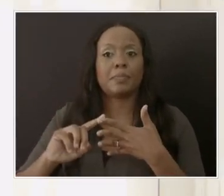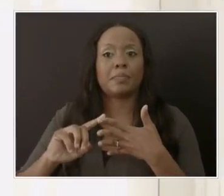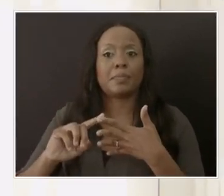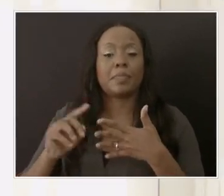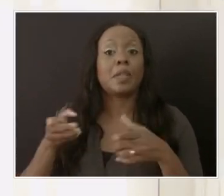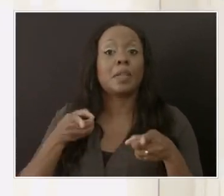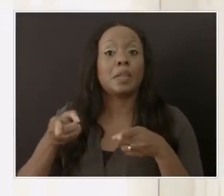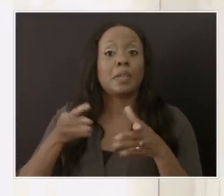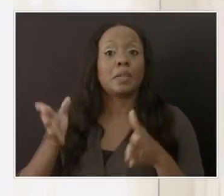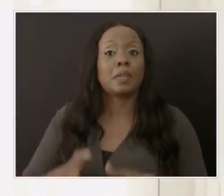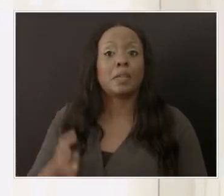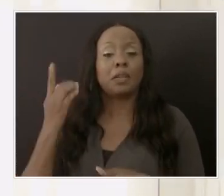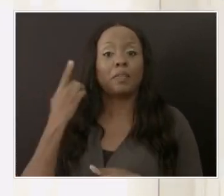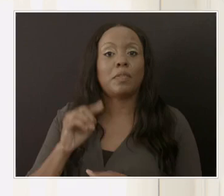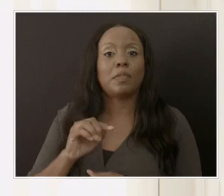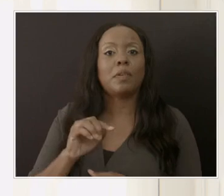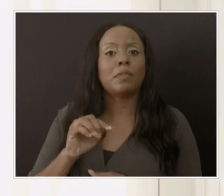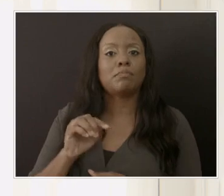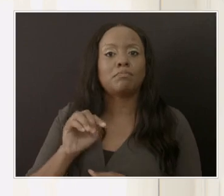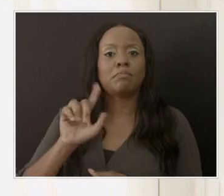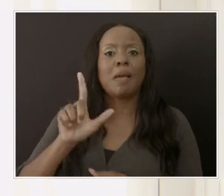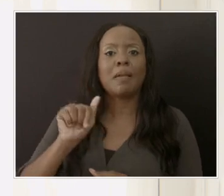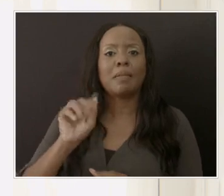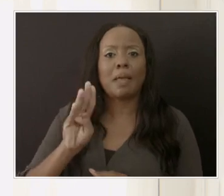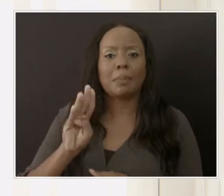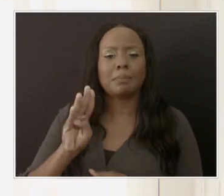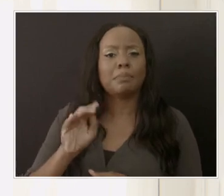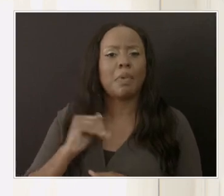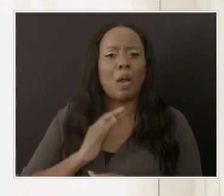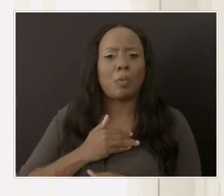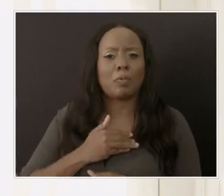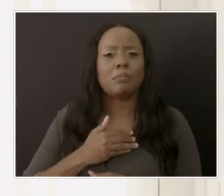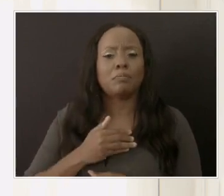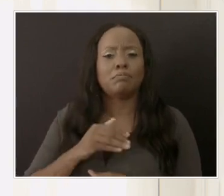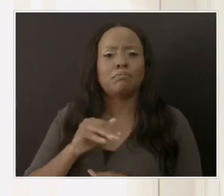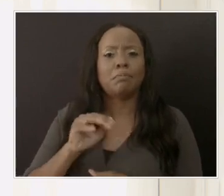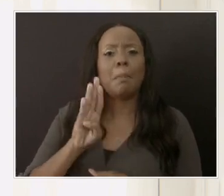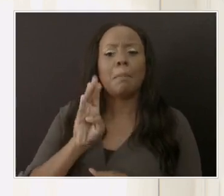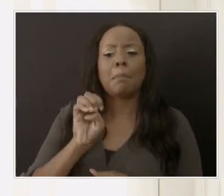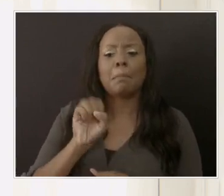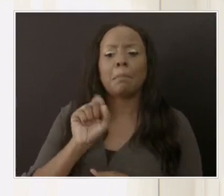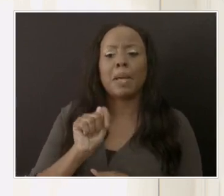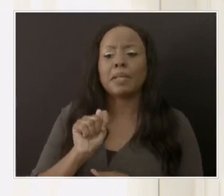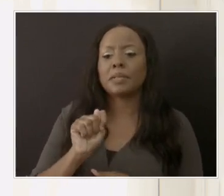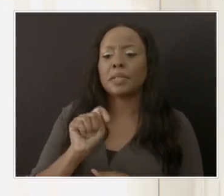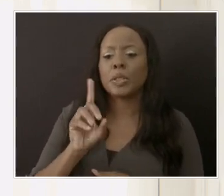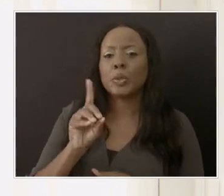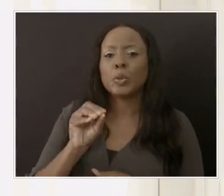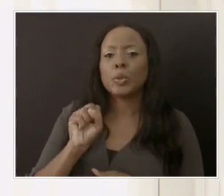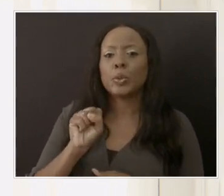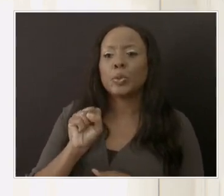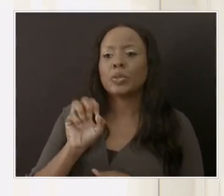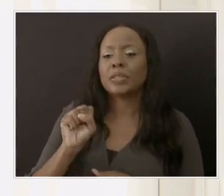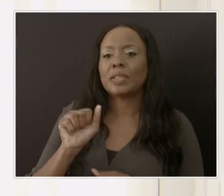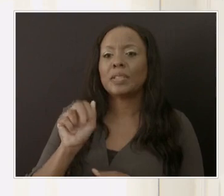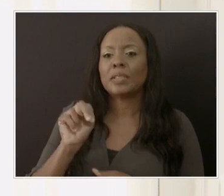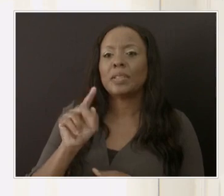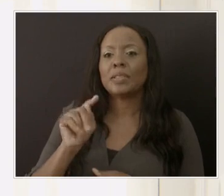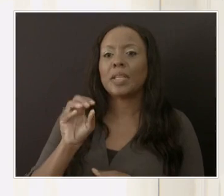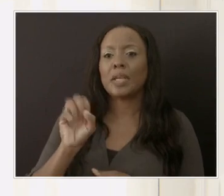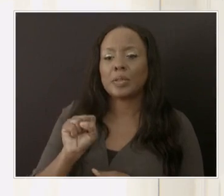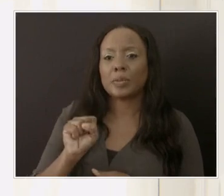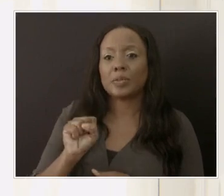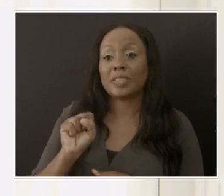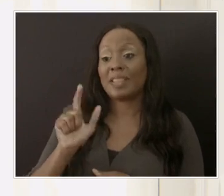the director of the Best Dos Santos Public Laboratory, Dr. The Most Honorable Sonji